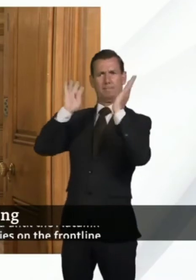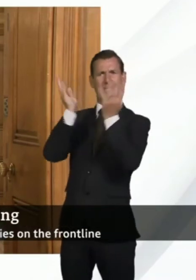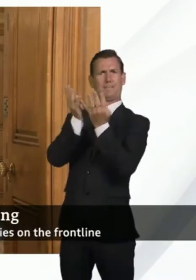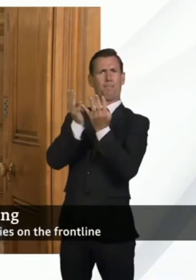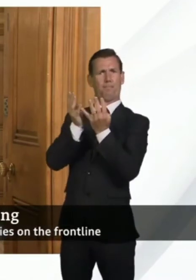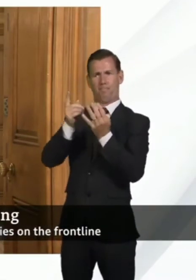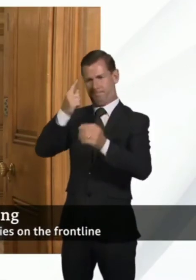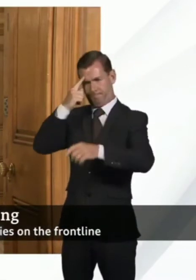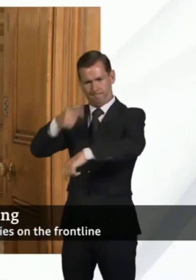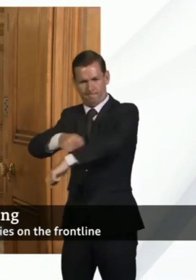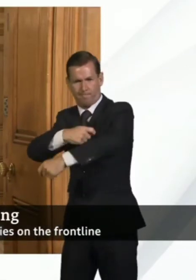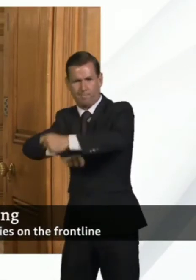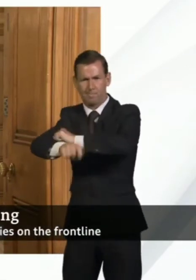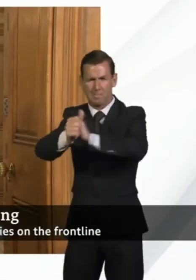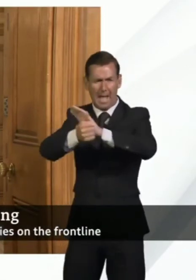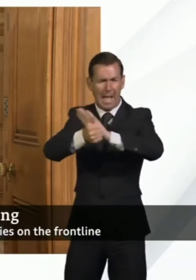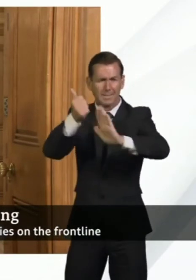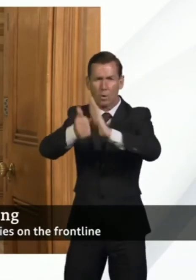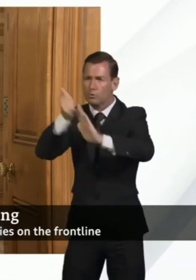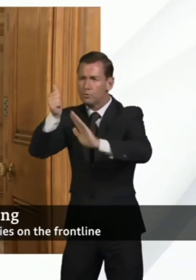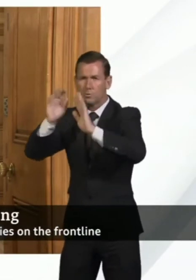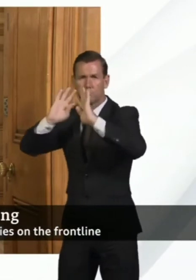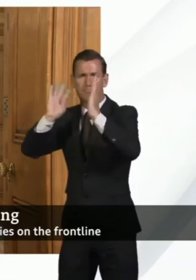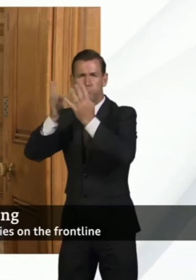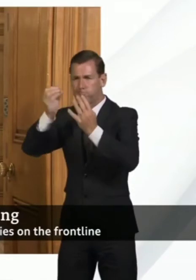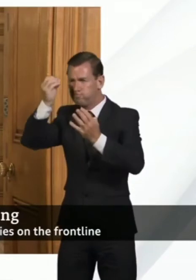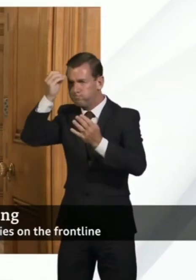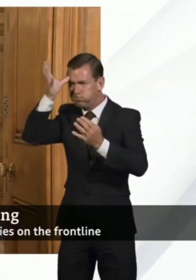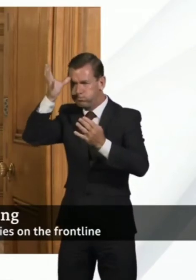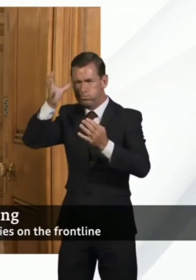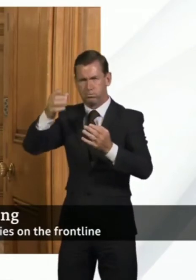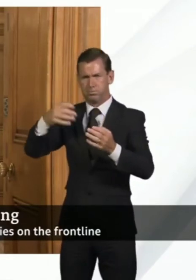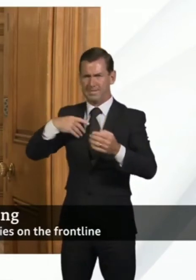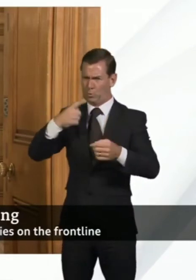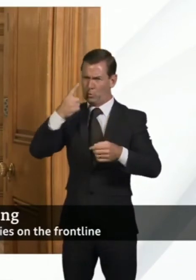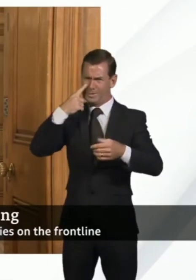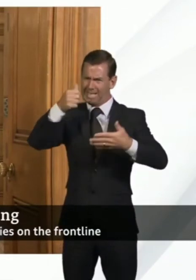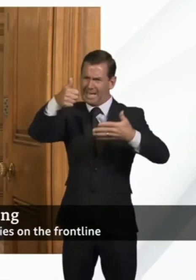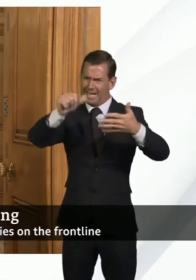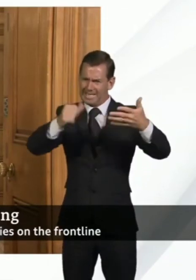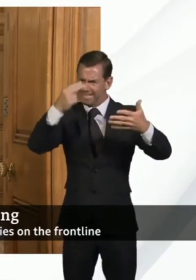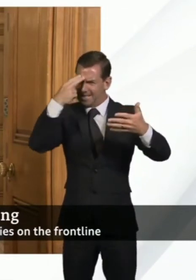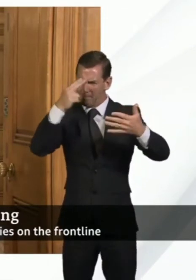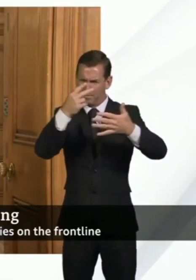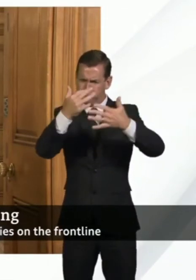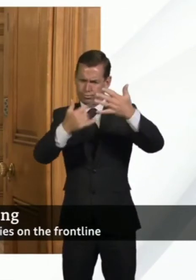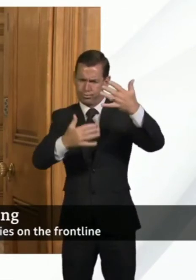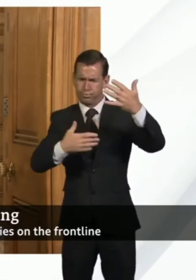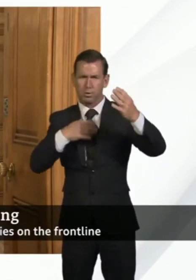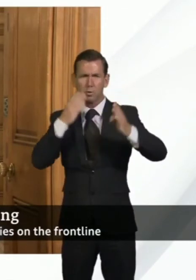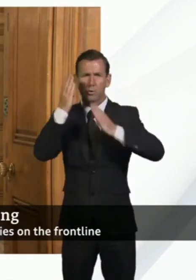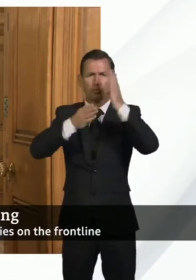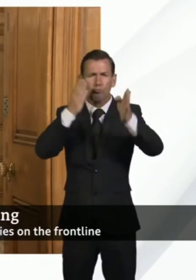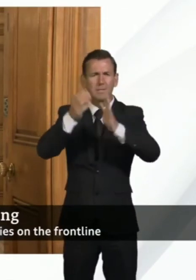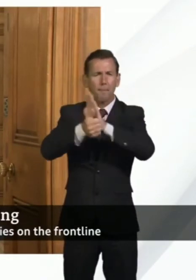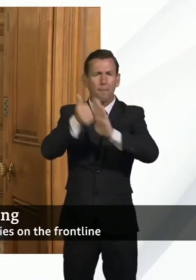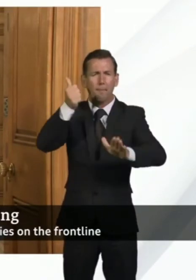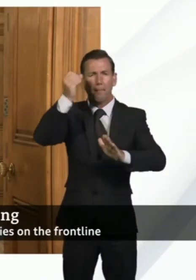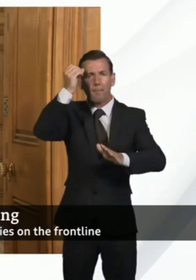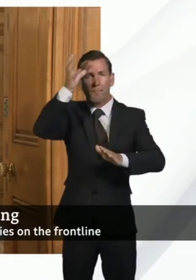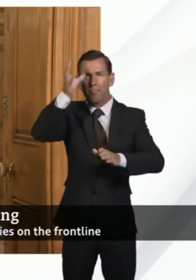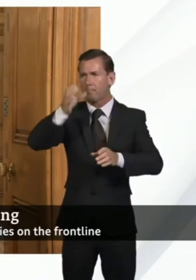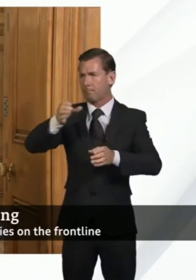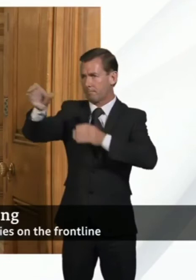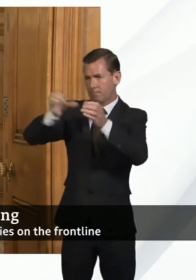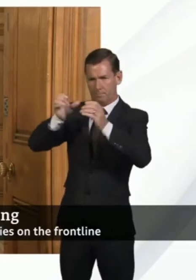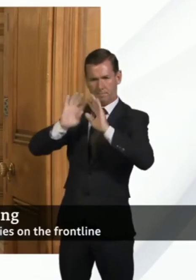together experts not just the people that I named at the beginning when you see there's other people from the tourism sector who will help advise on that